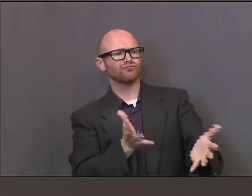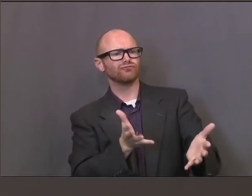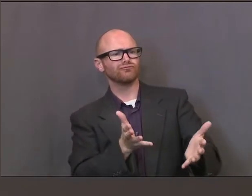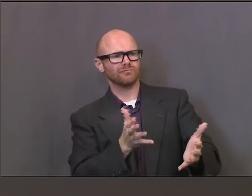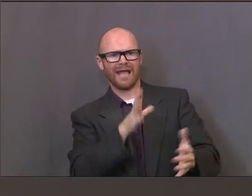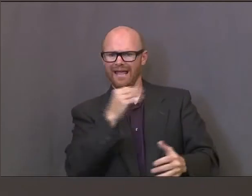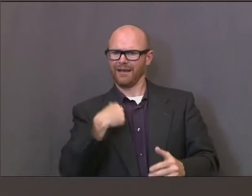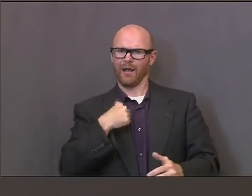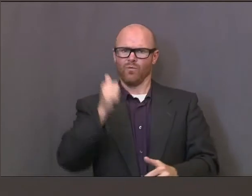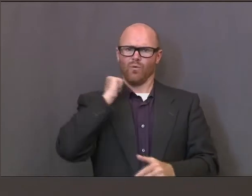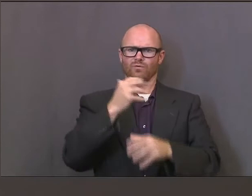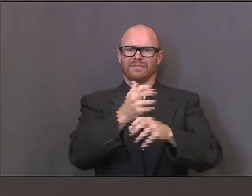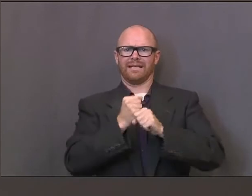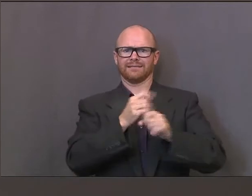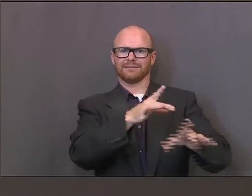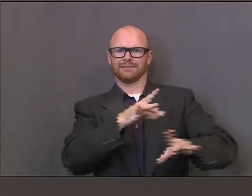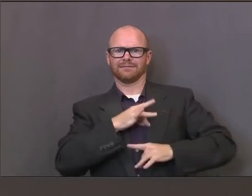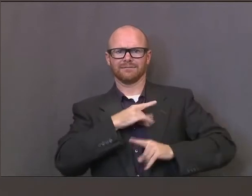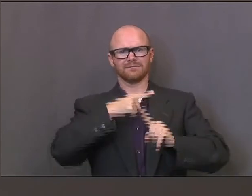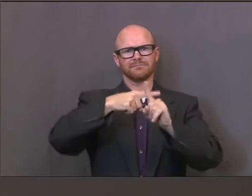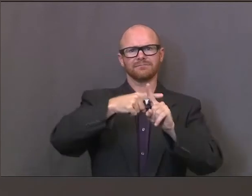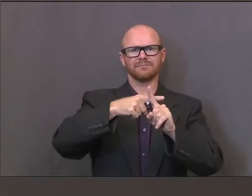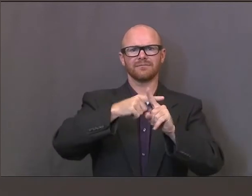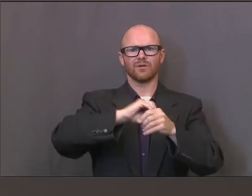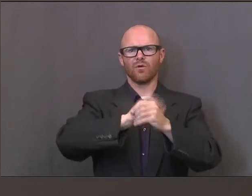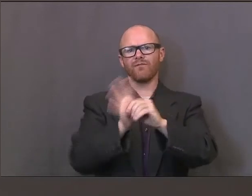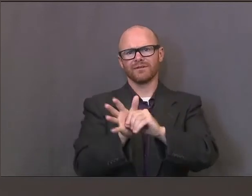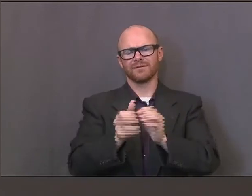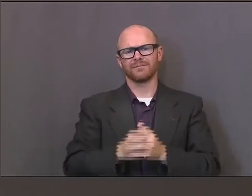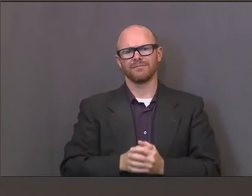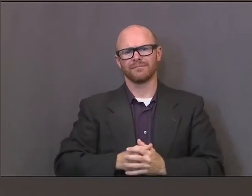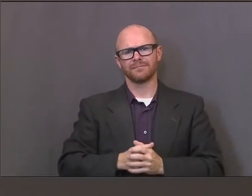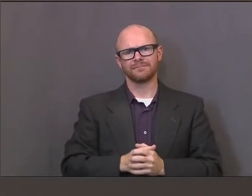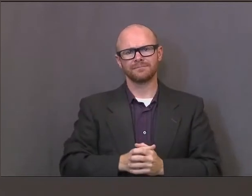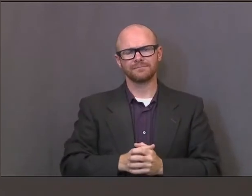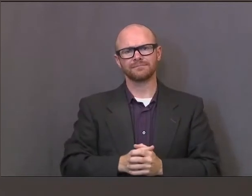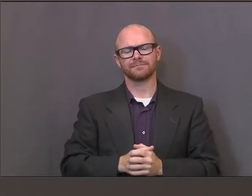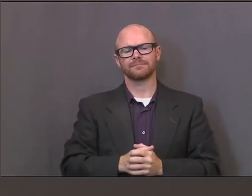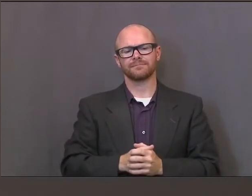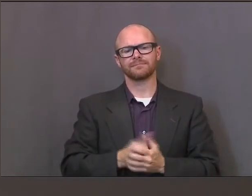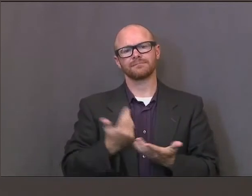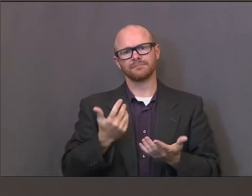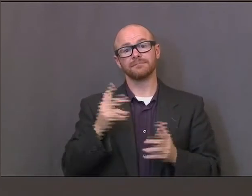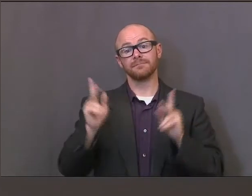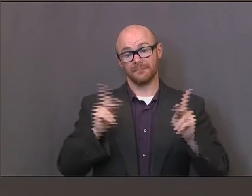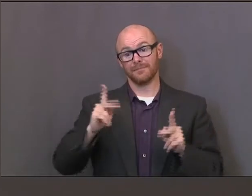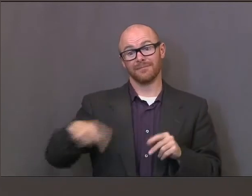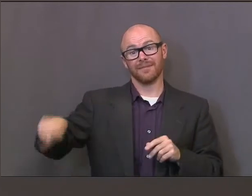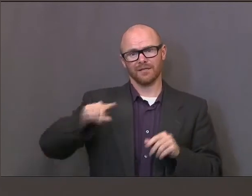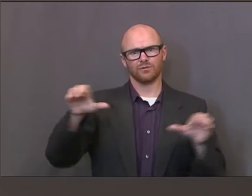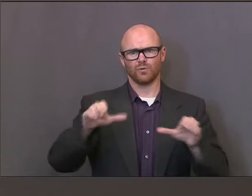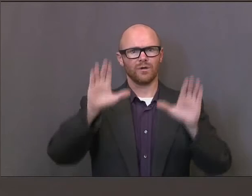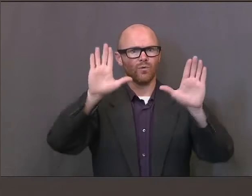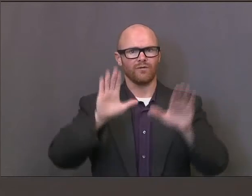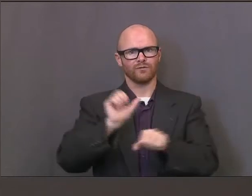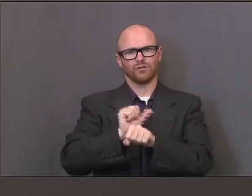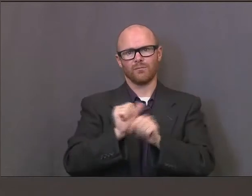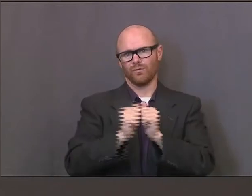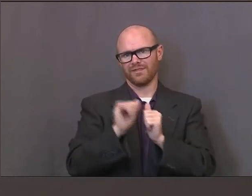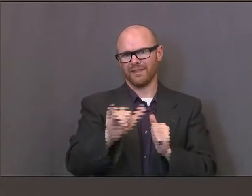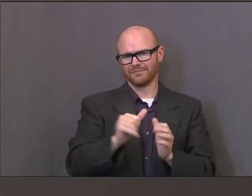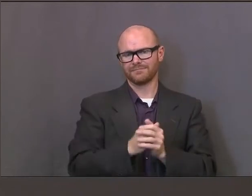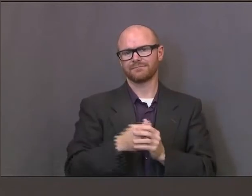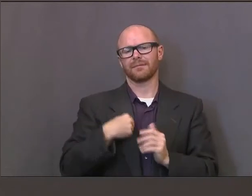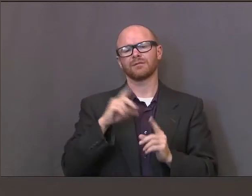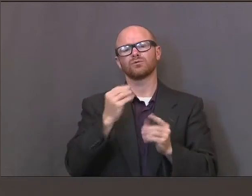acceptable way with social distancing and protocols in place. So the private sector has stepped up dramatically. We appreciate